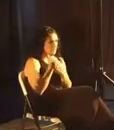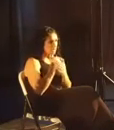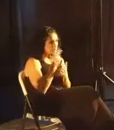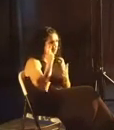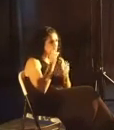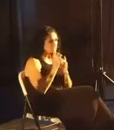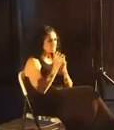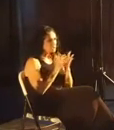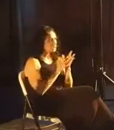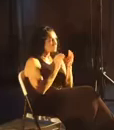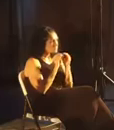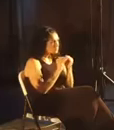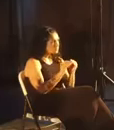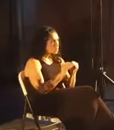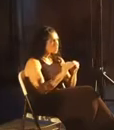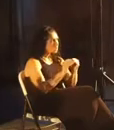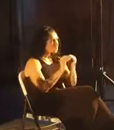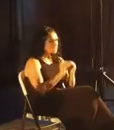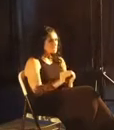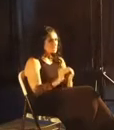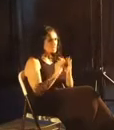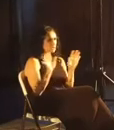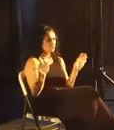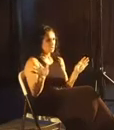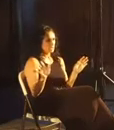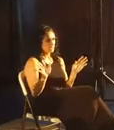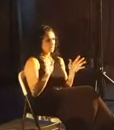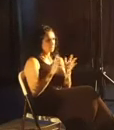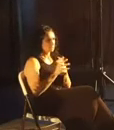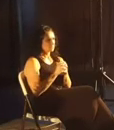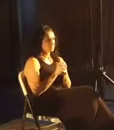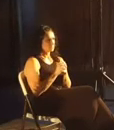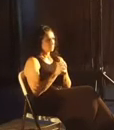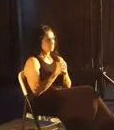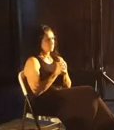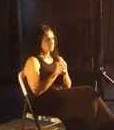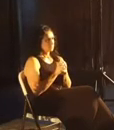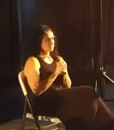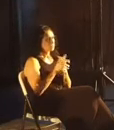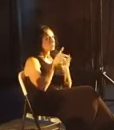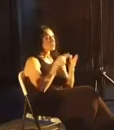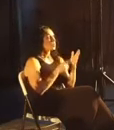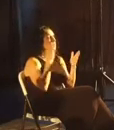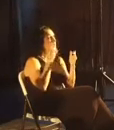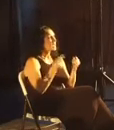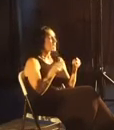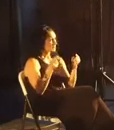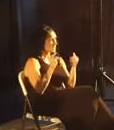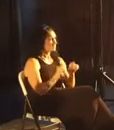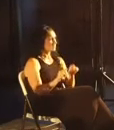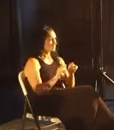Jesus more and more and more clearly? And what might happen as a result of that in your life?